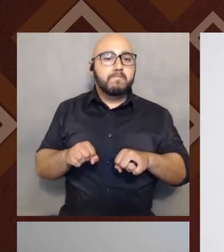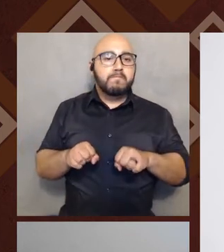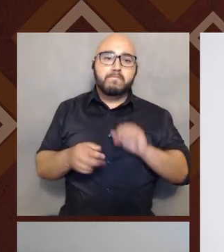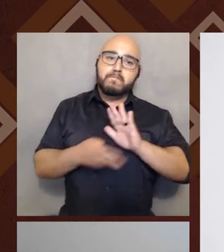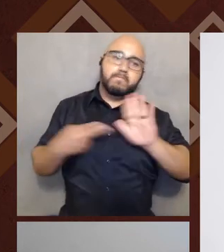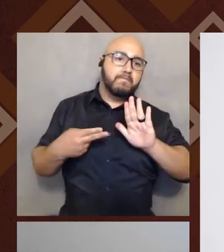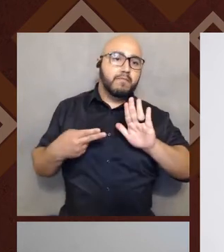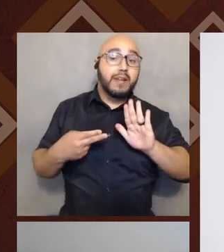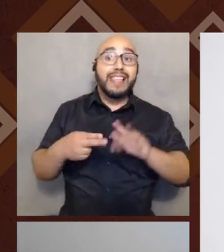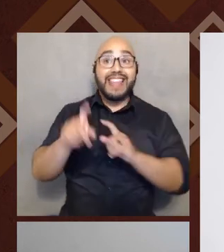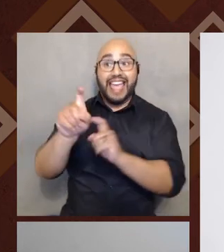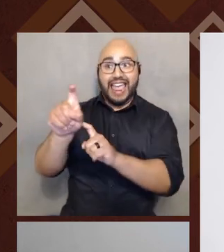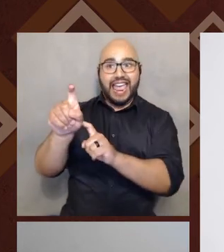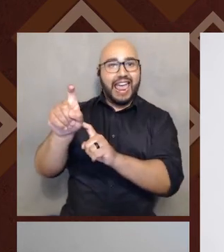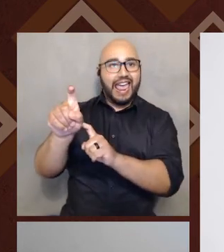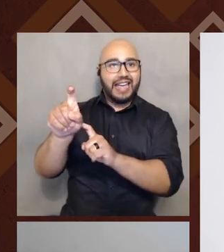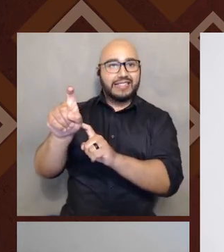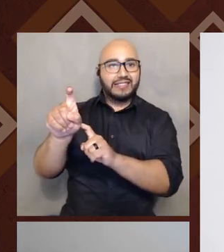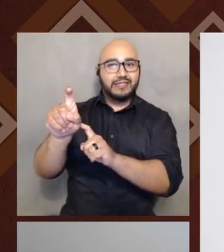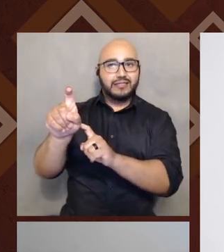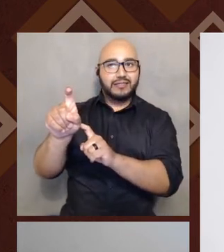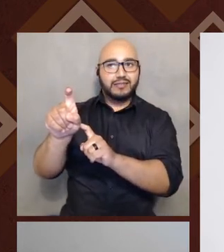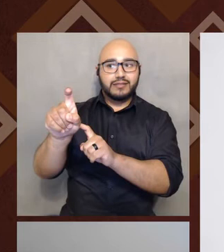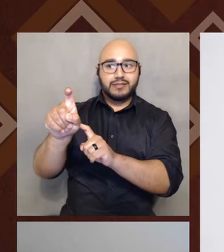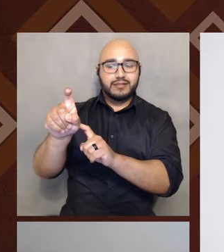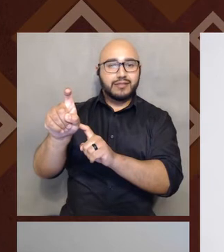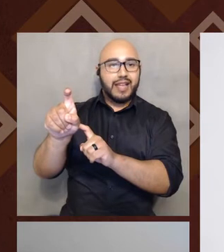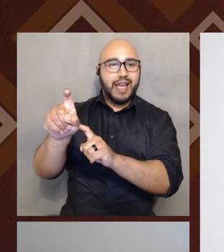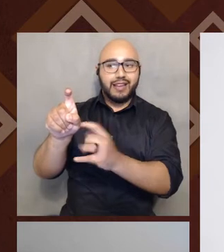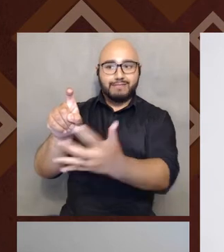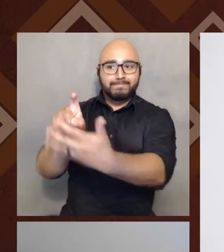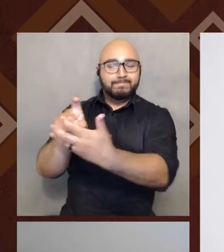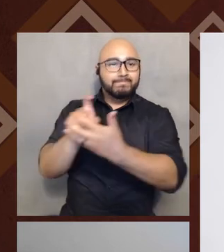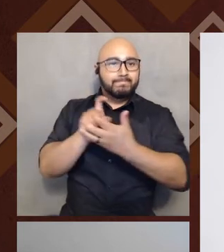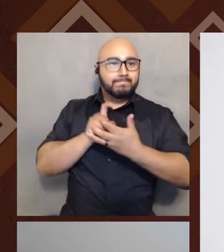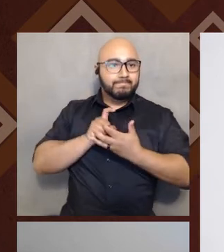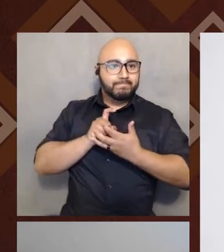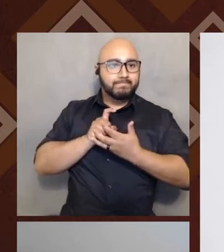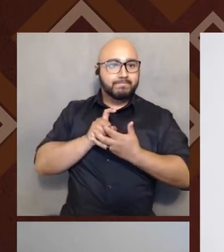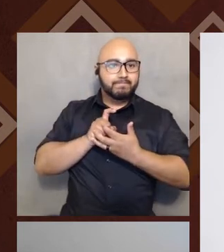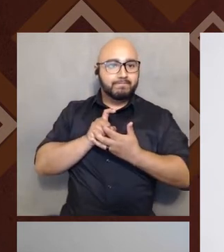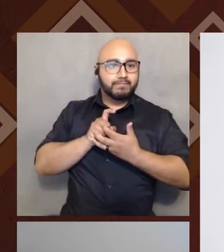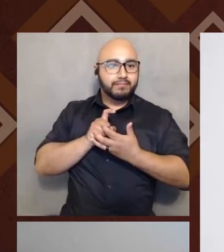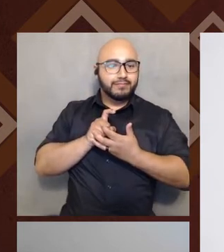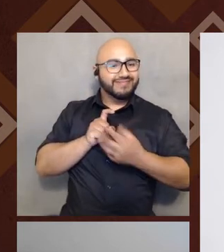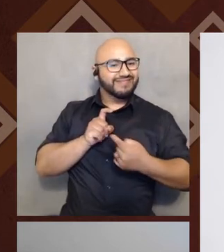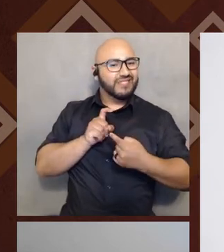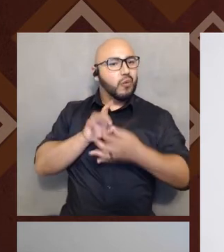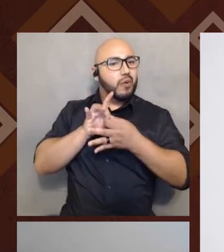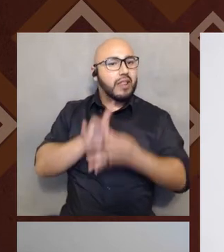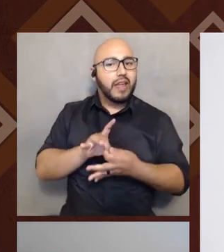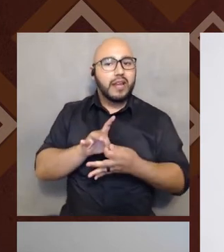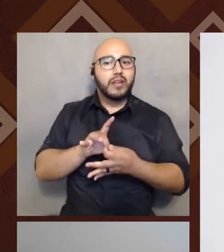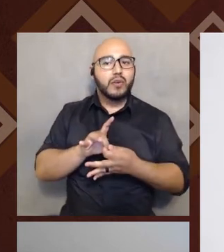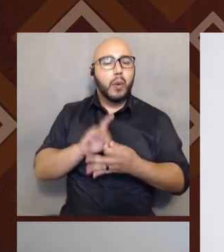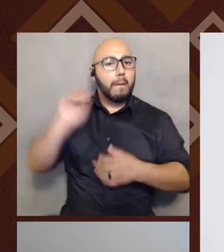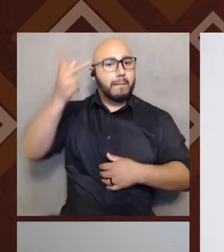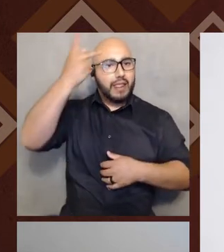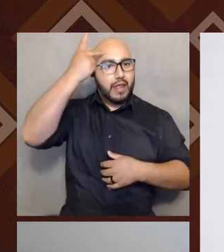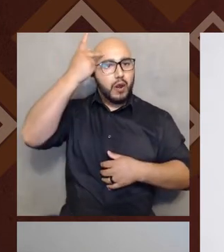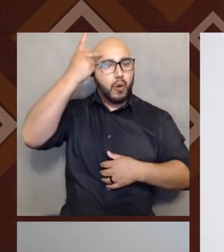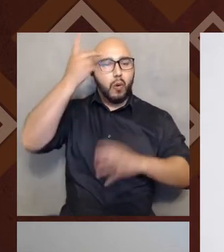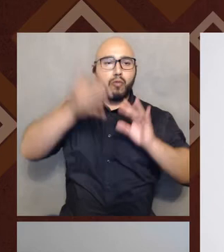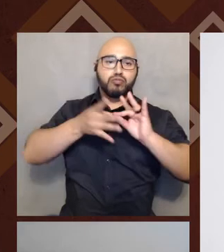that, that the X and the embracing of that X had to do, um, with a, a certain political statement